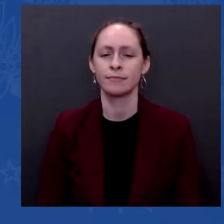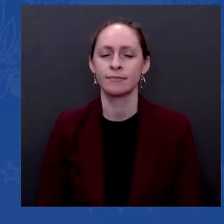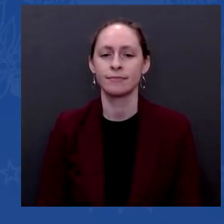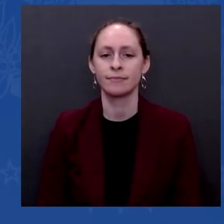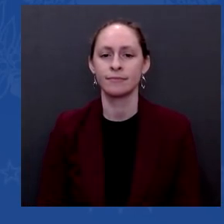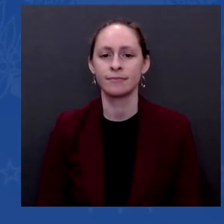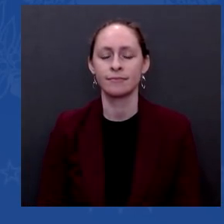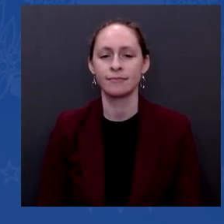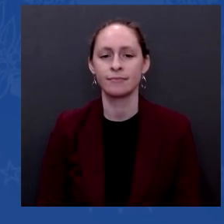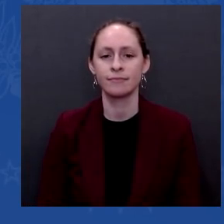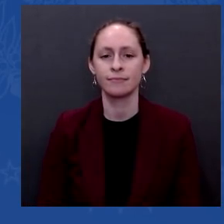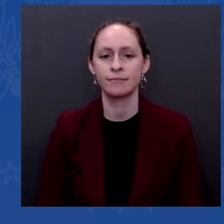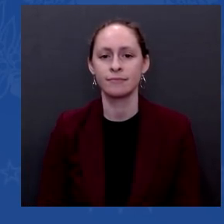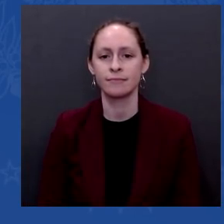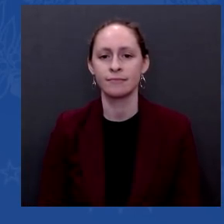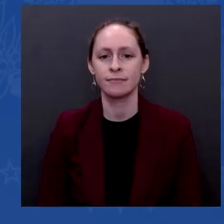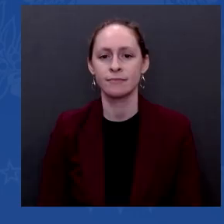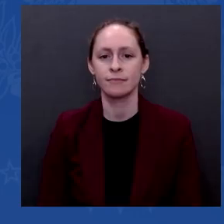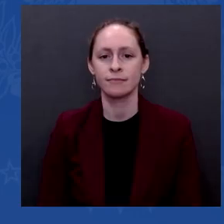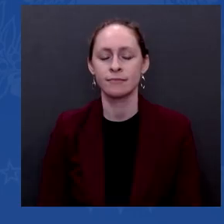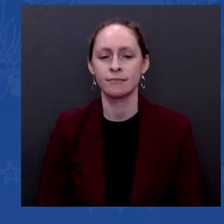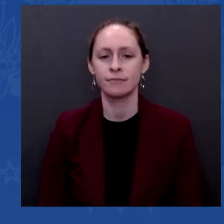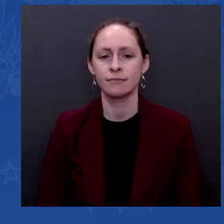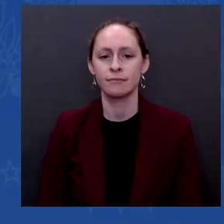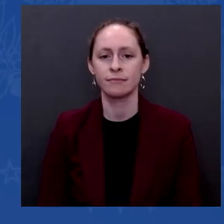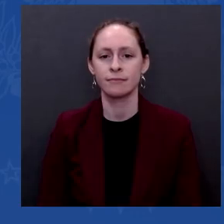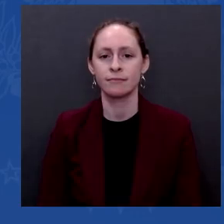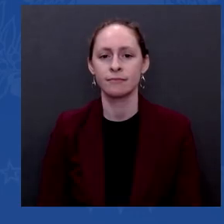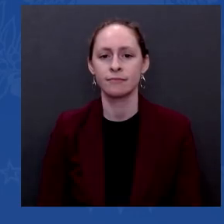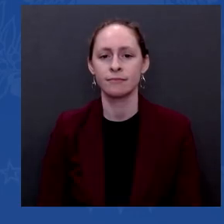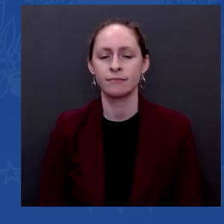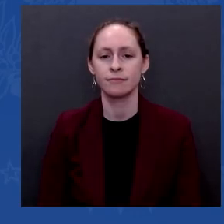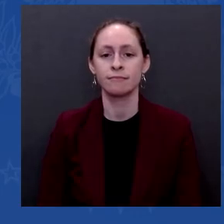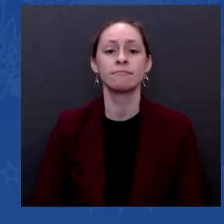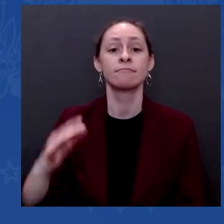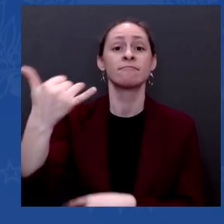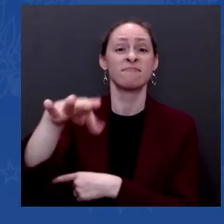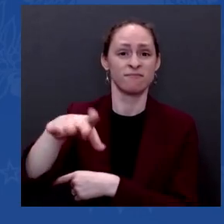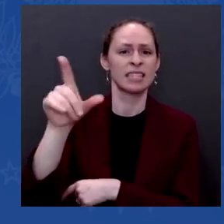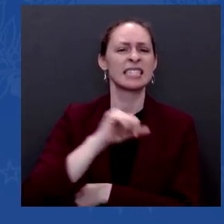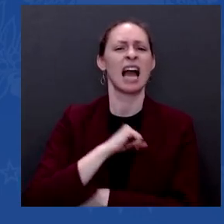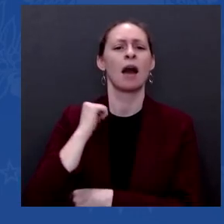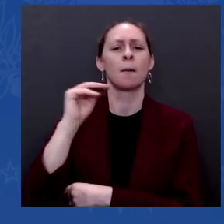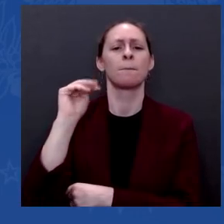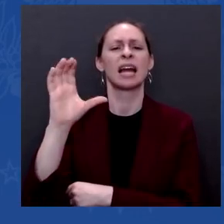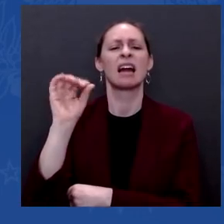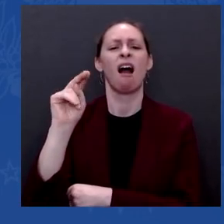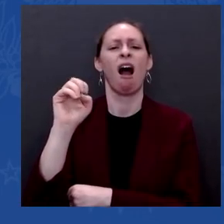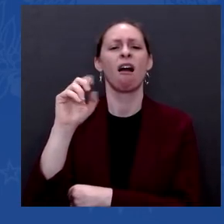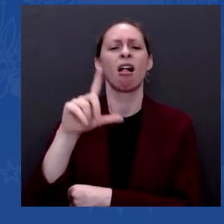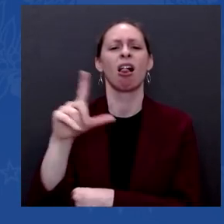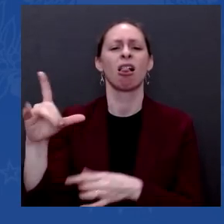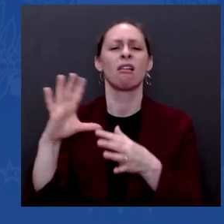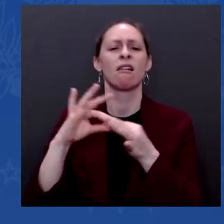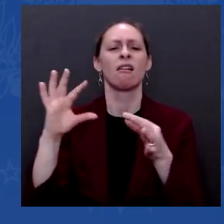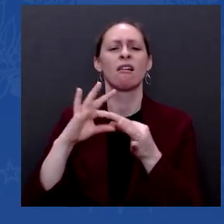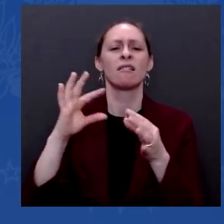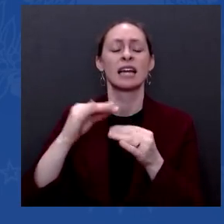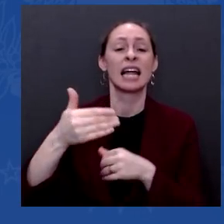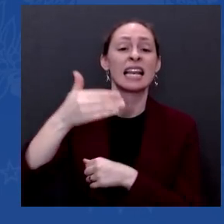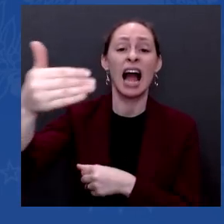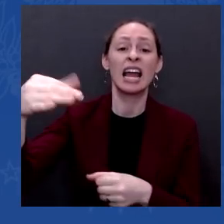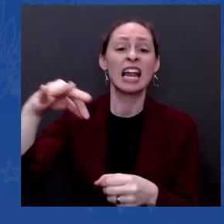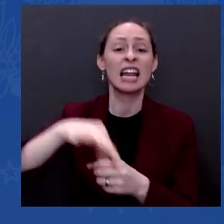going to be a report card on your progress on inflation, border security, and standing up to Russia.